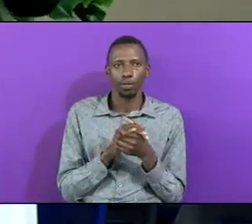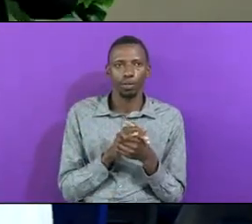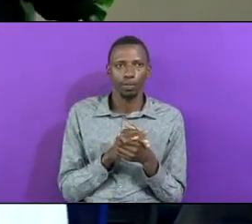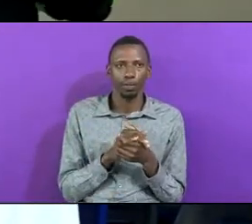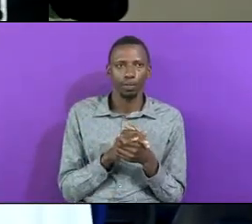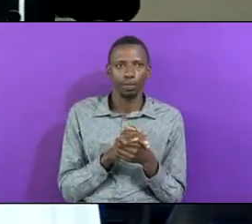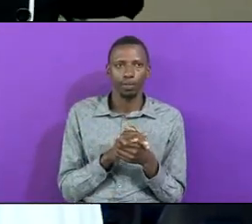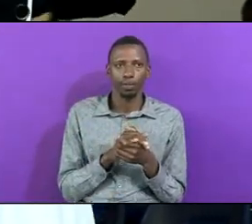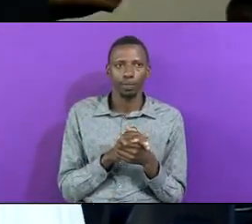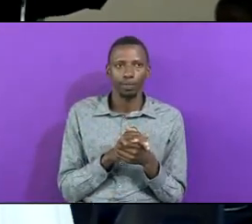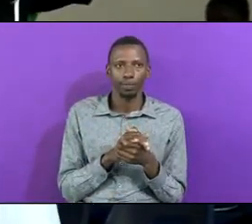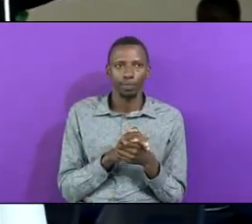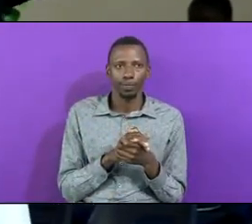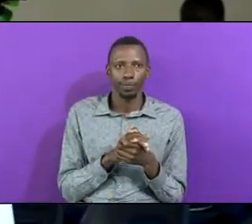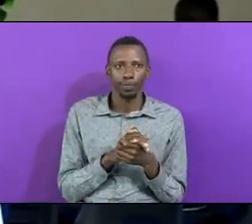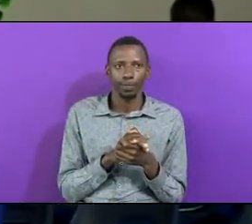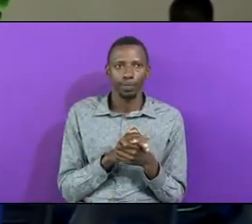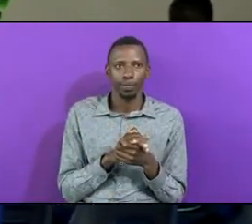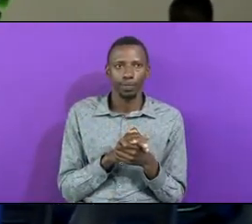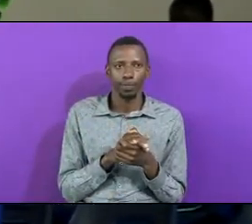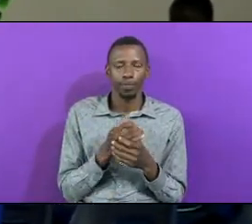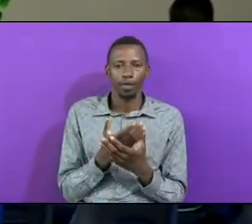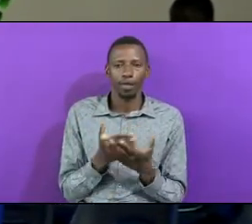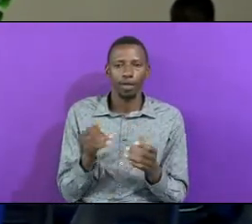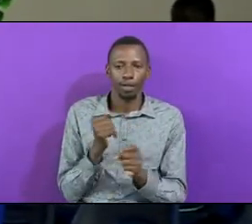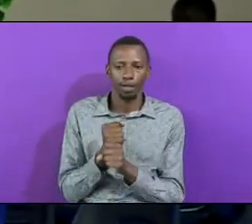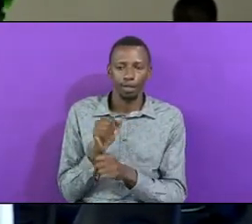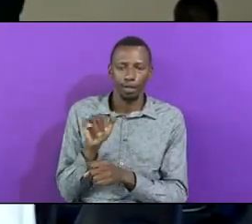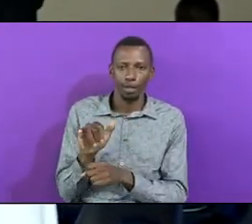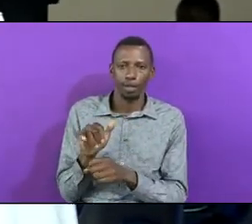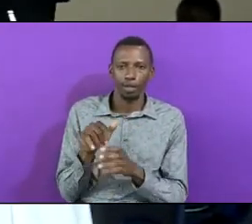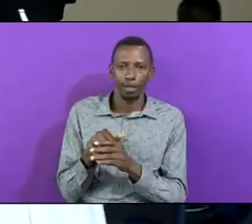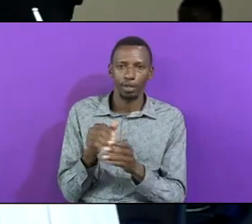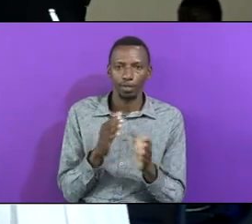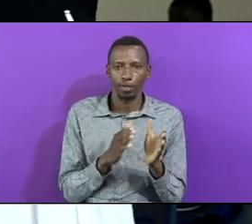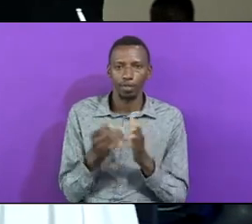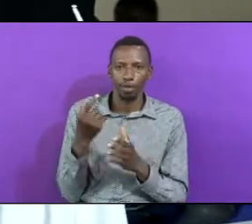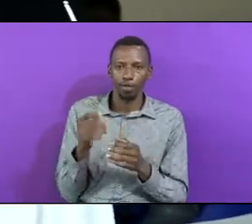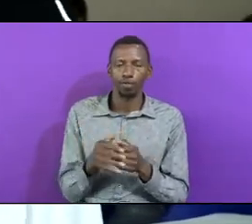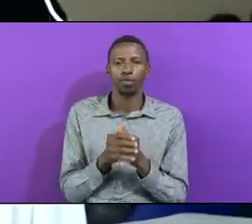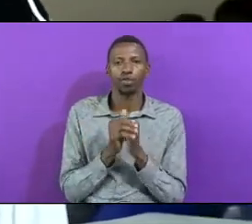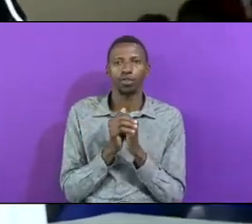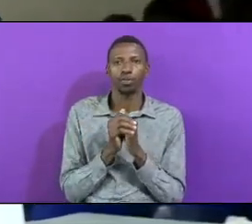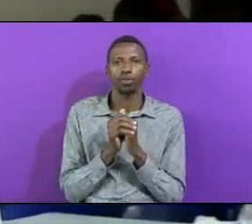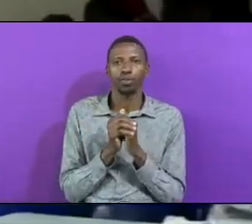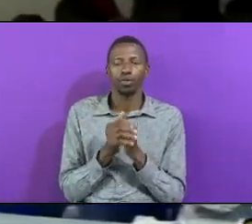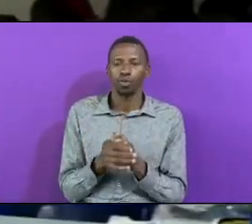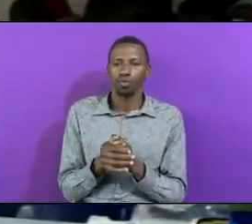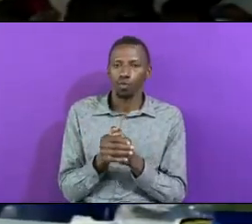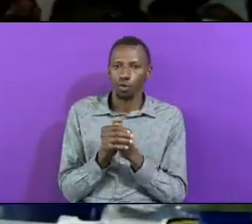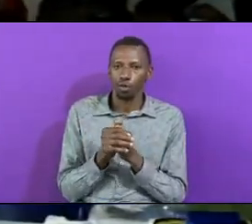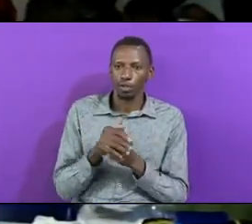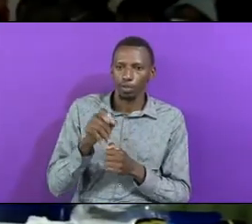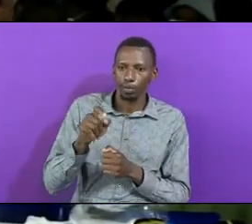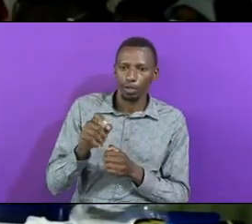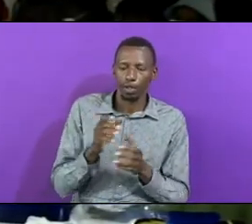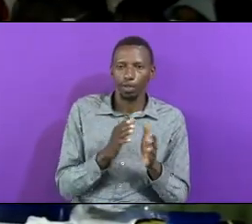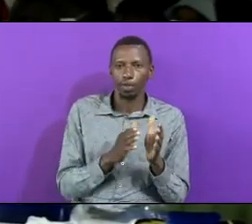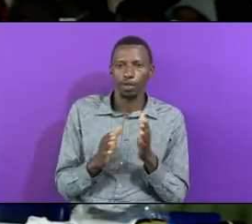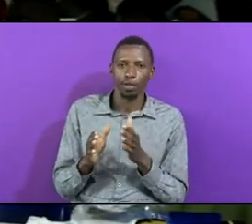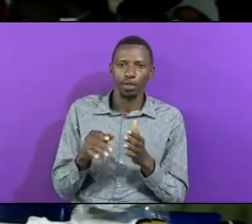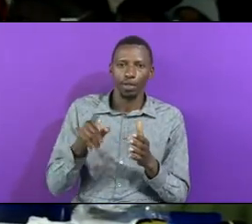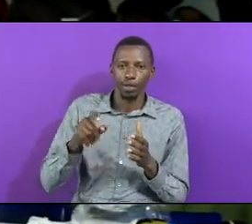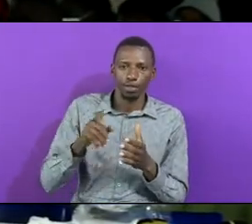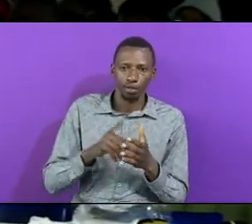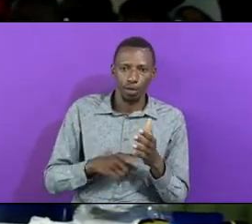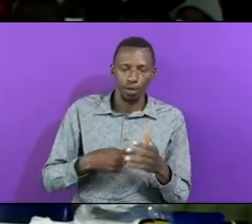They Gave That In Preparation Of Worship Worship Needs Preparation It Needs Garments